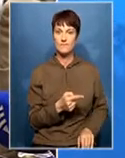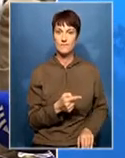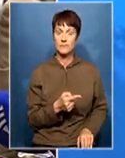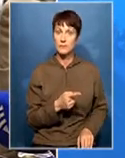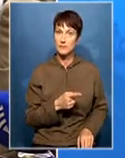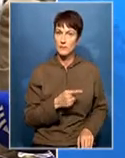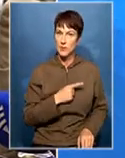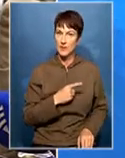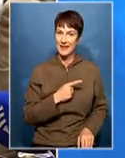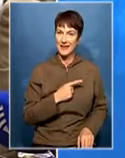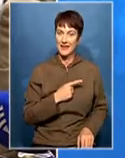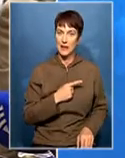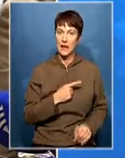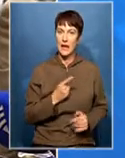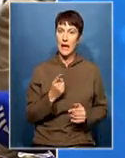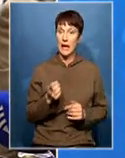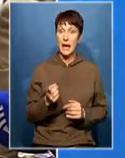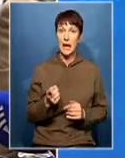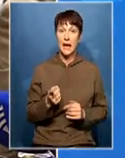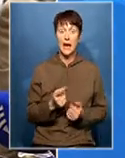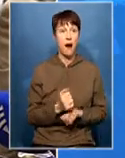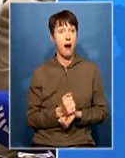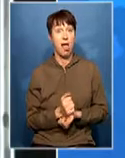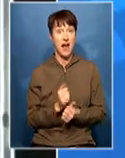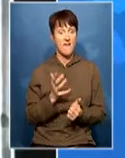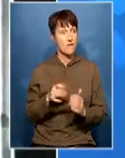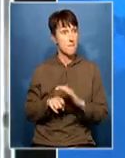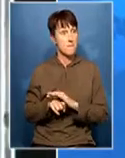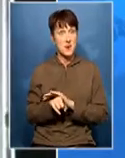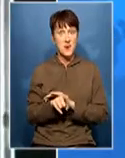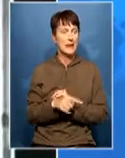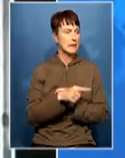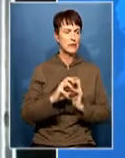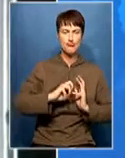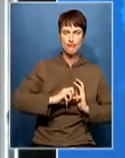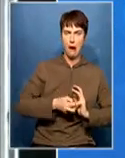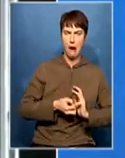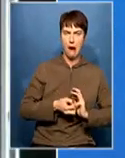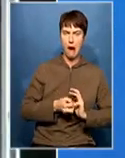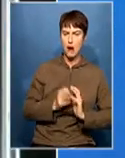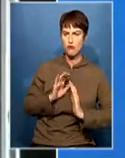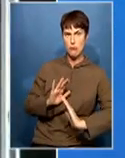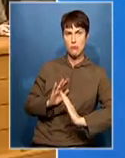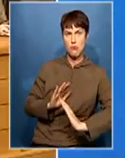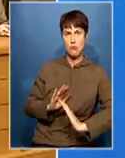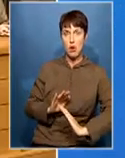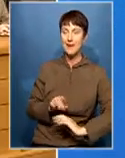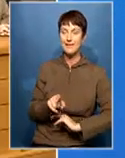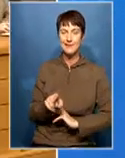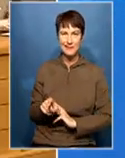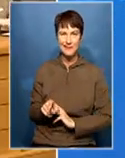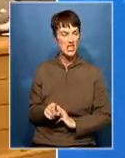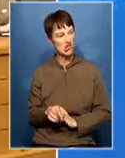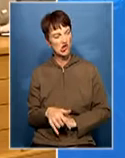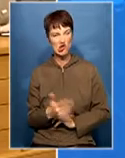actually are in the first line of breaking gang behavior. The three murders are being investigated. Abra